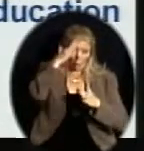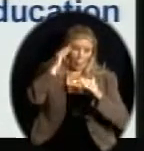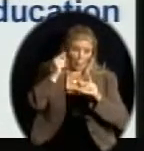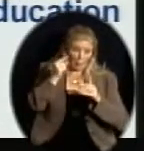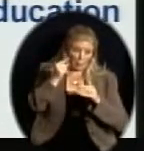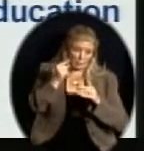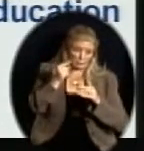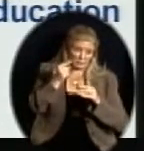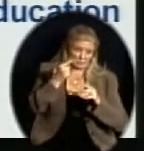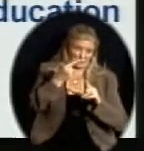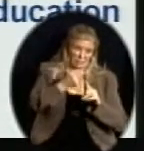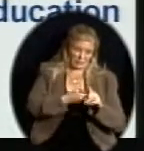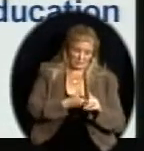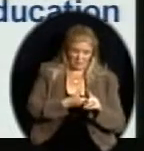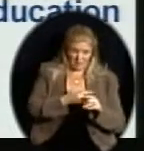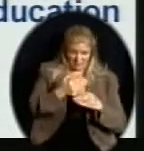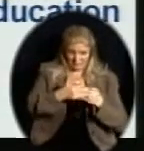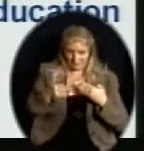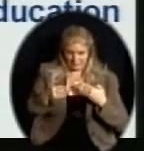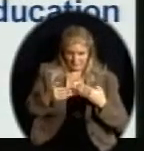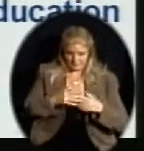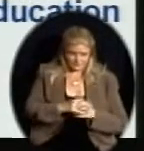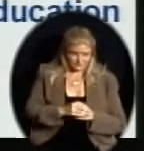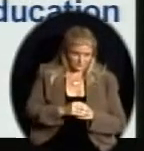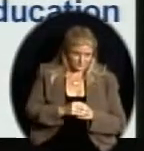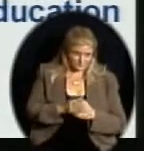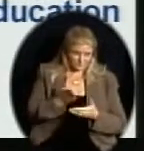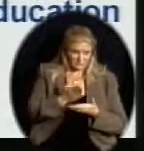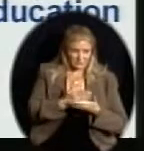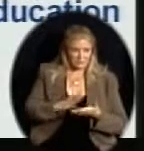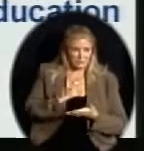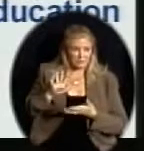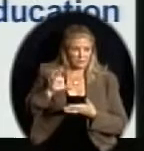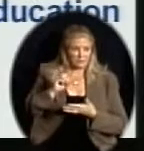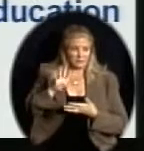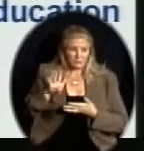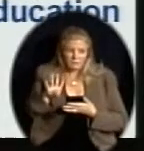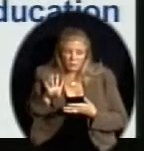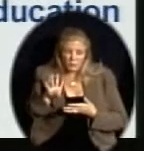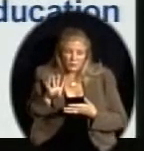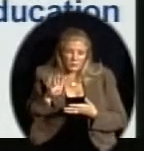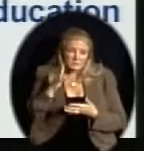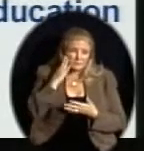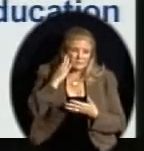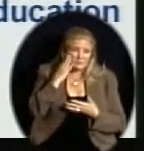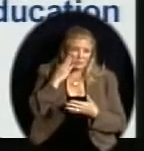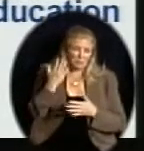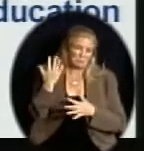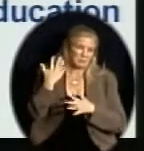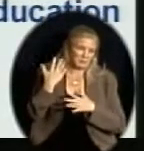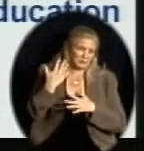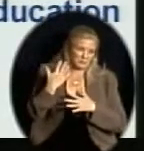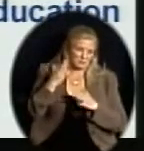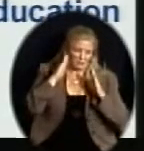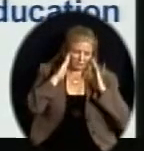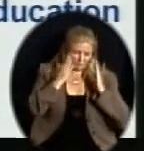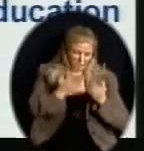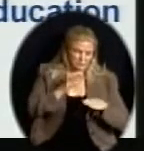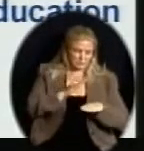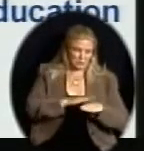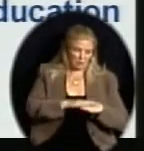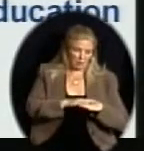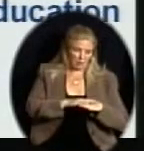Secondly, Section 504, in its early inception, was really mainly focused on employment.